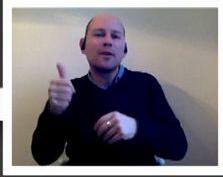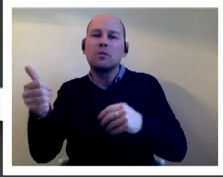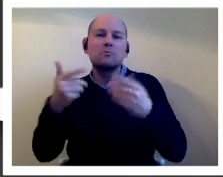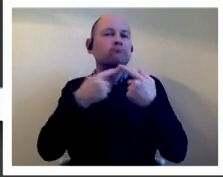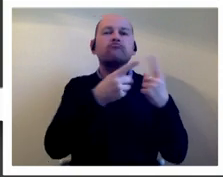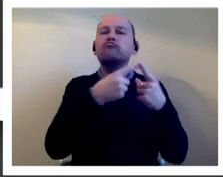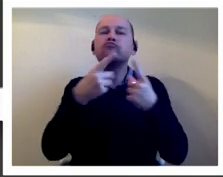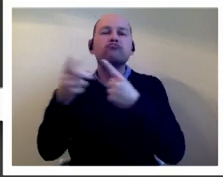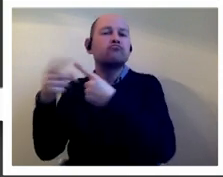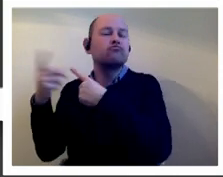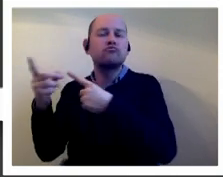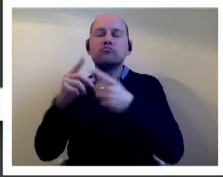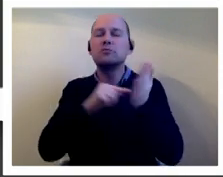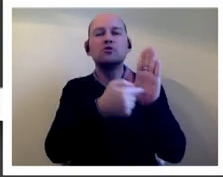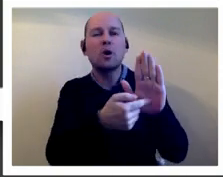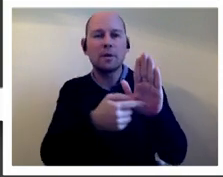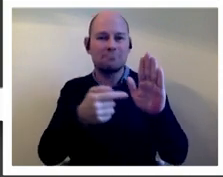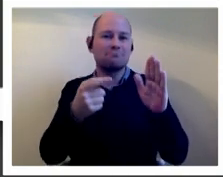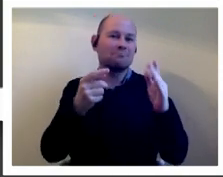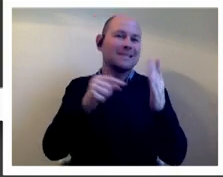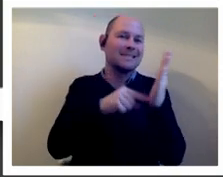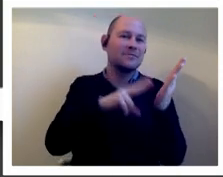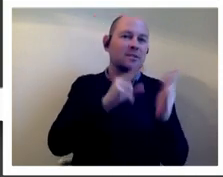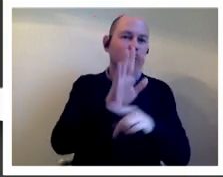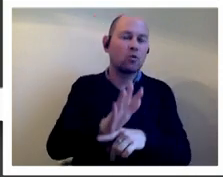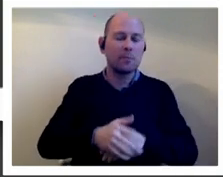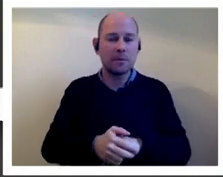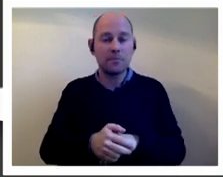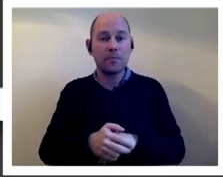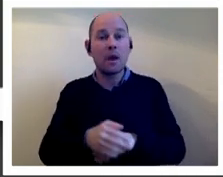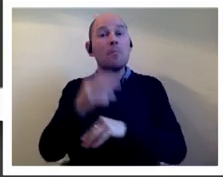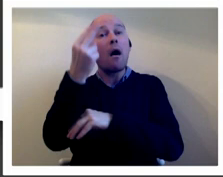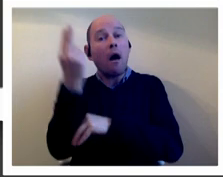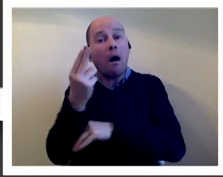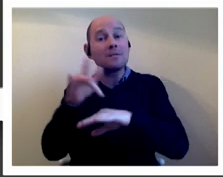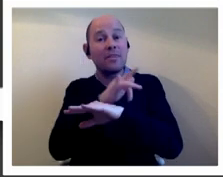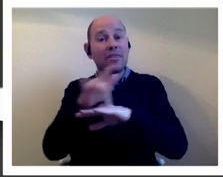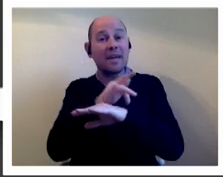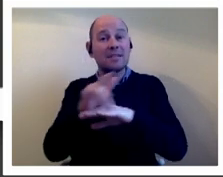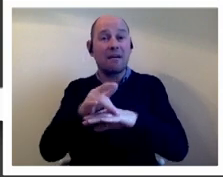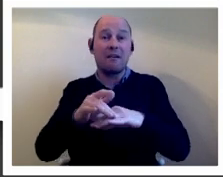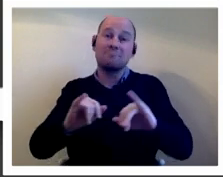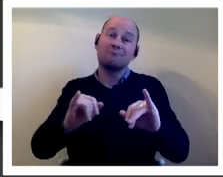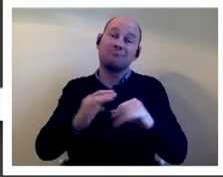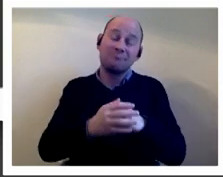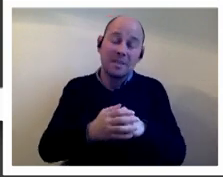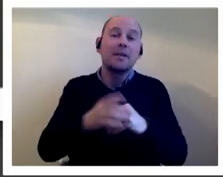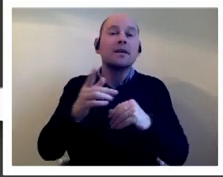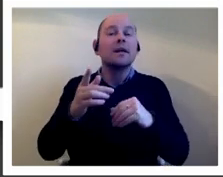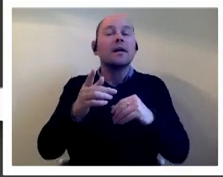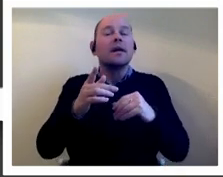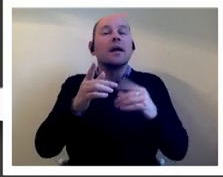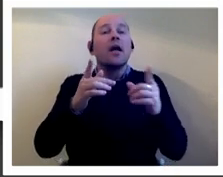i think which suffered um the most um in 1990 an artist called sunal gupta put on an exhibition in salford called